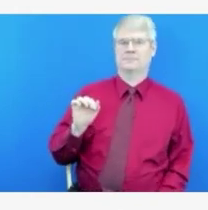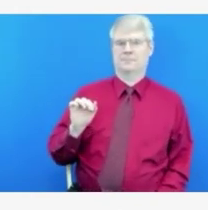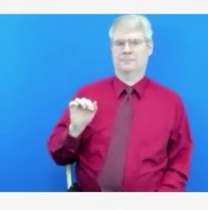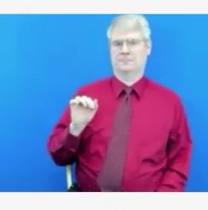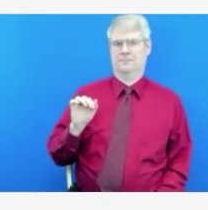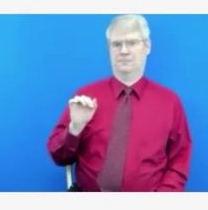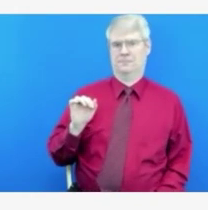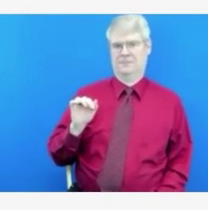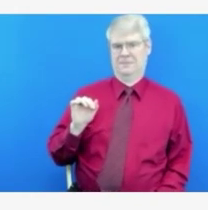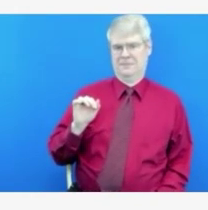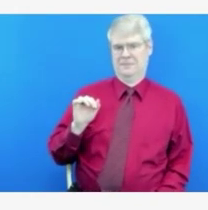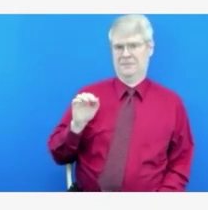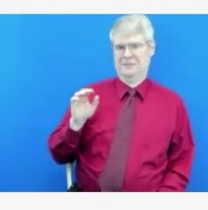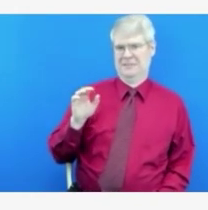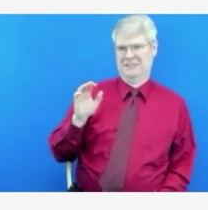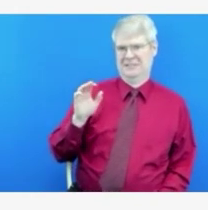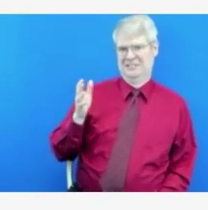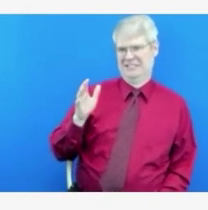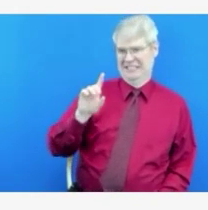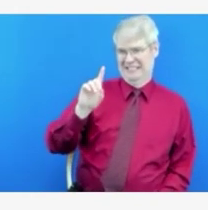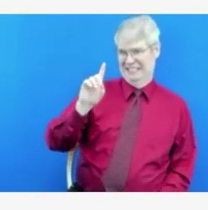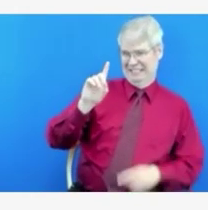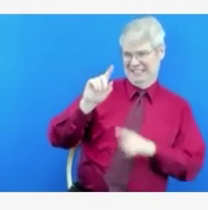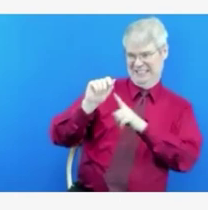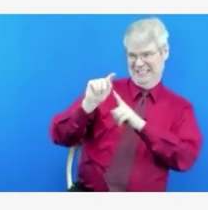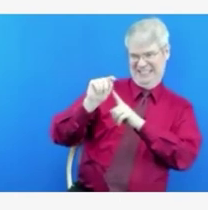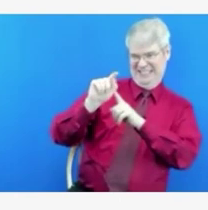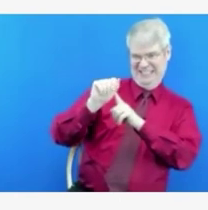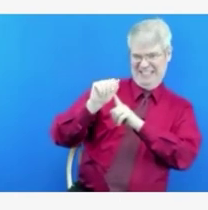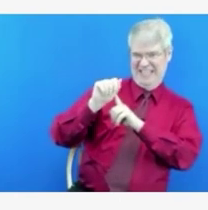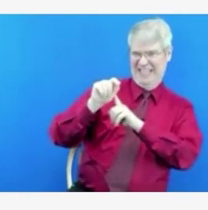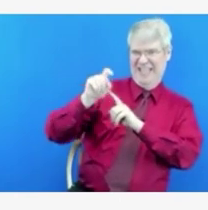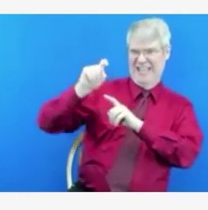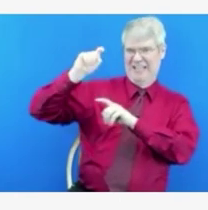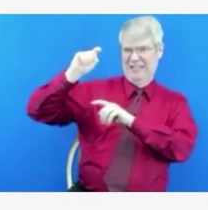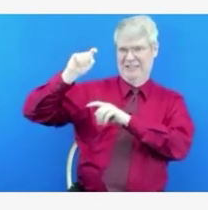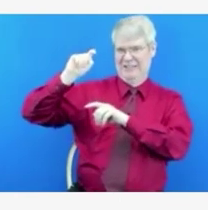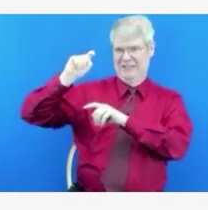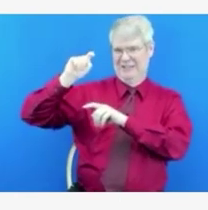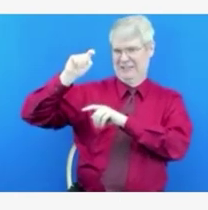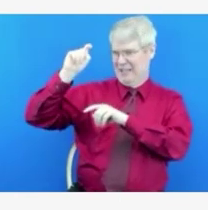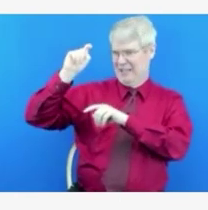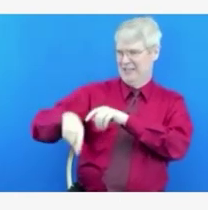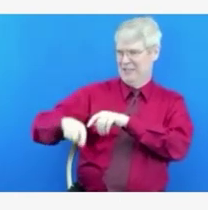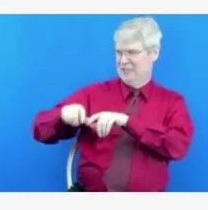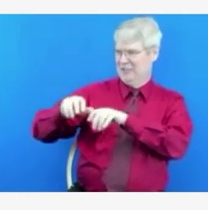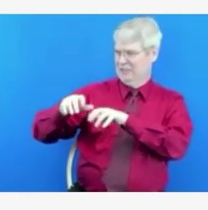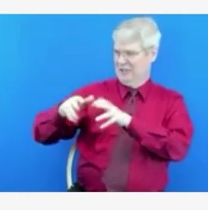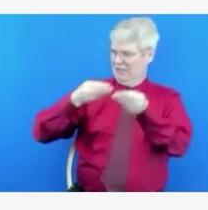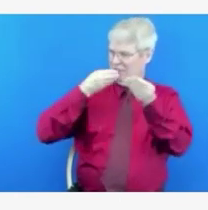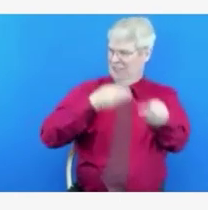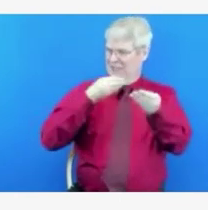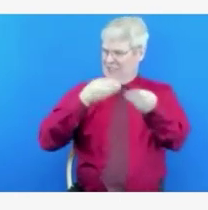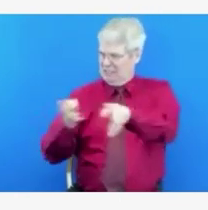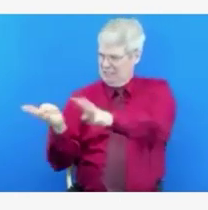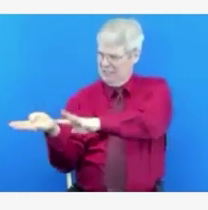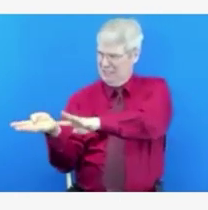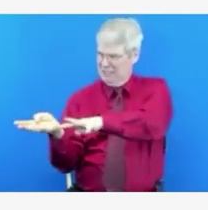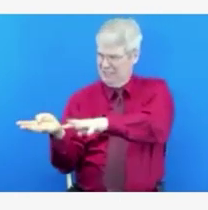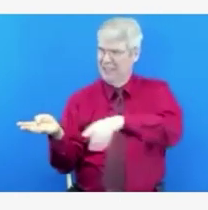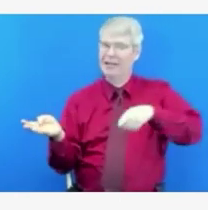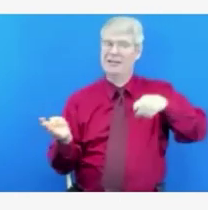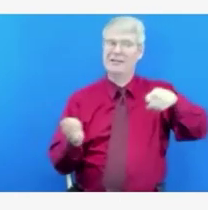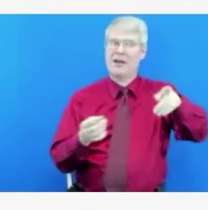the model is not what it should be. So, again, I hate to slam the door on you, but I'm going to hesitate to